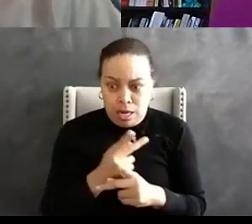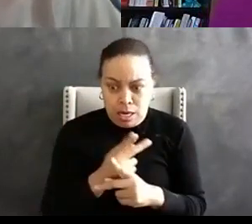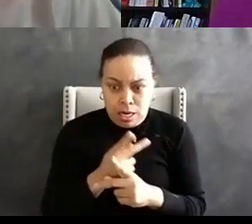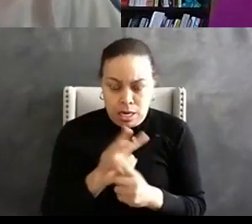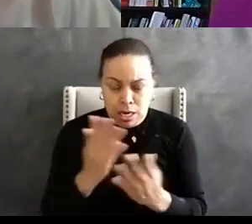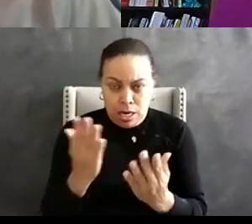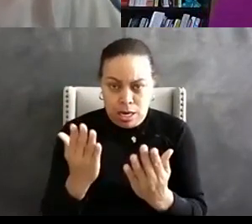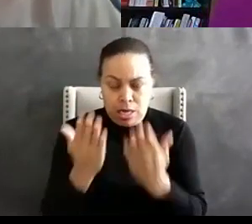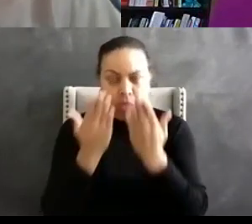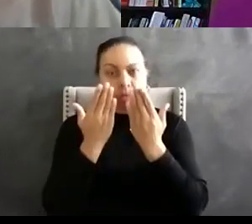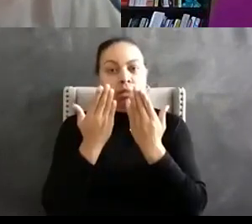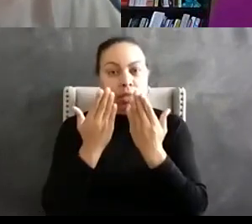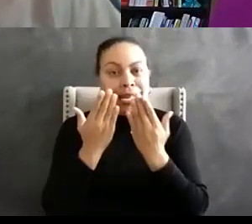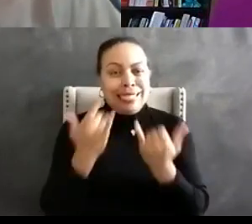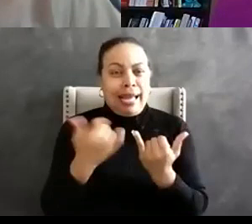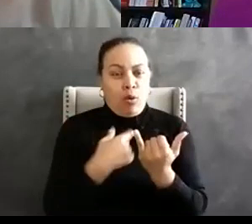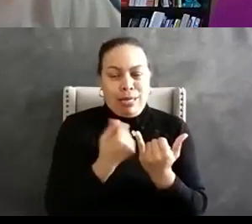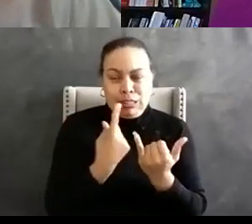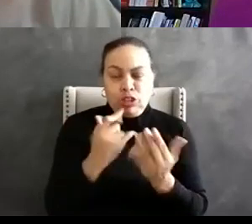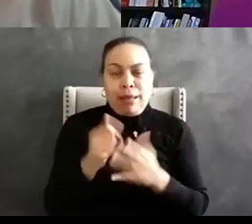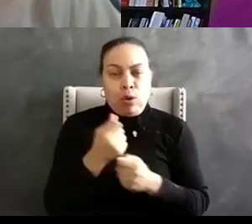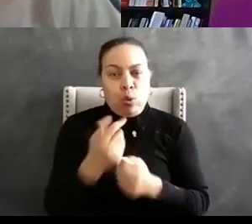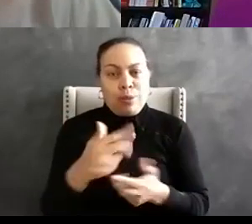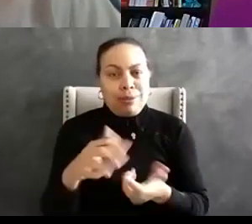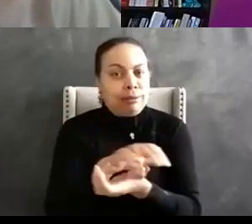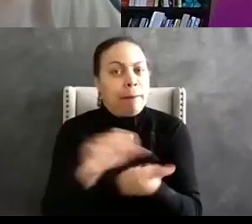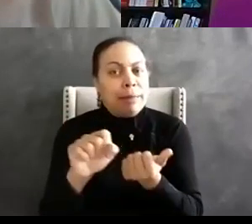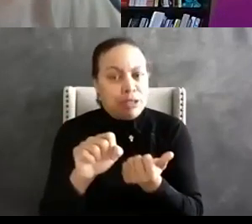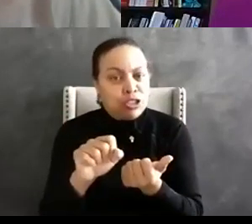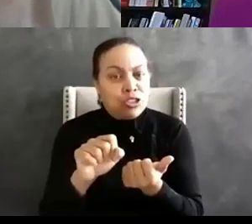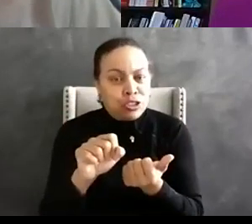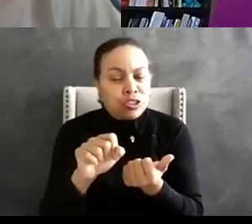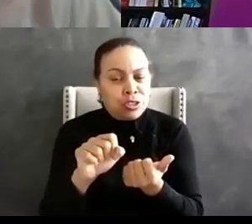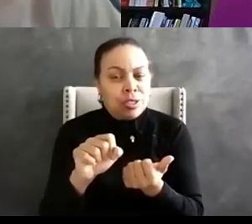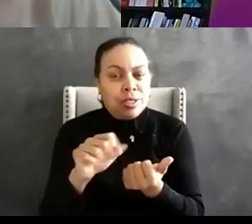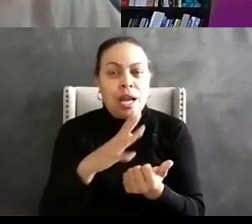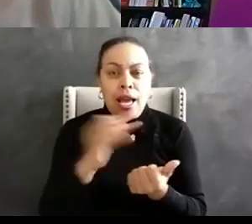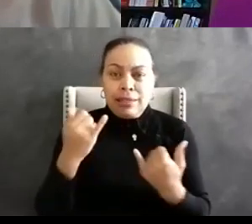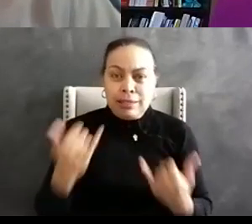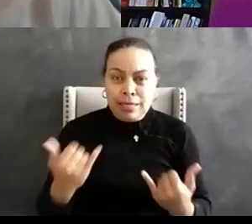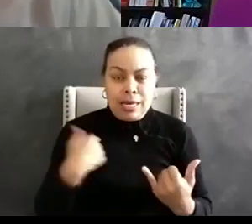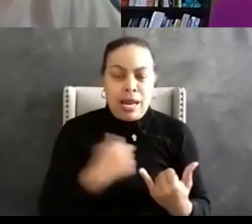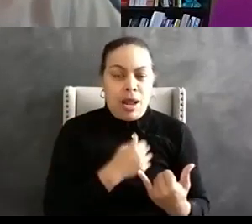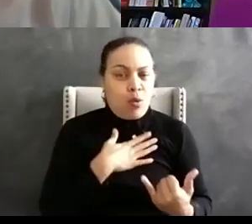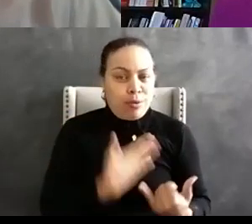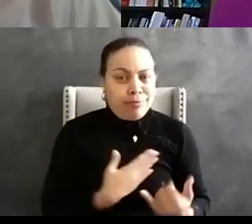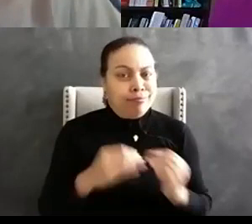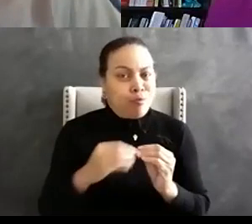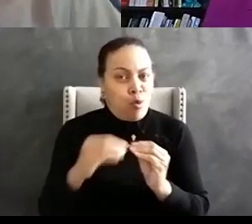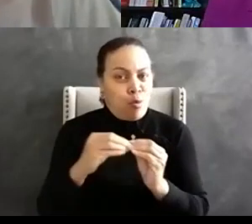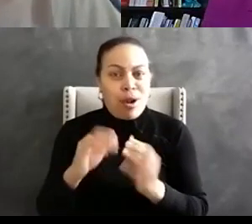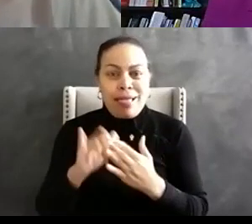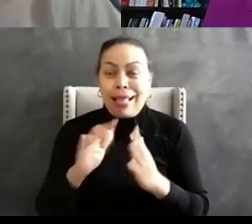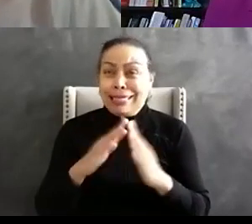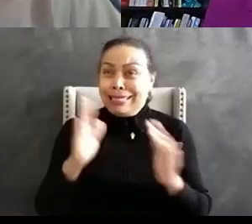as human beings we understand the damage that it has done and we are saying more than anything this systemic thing